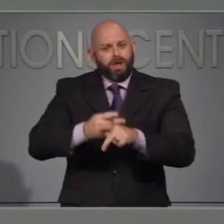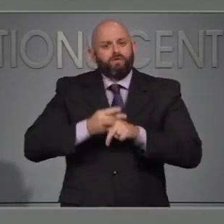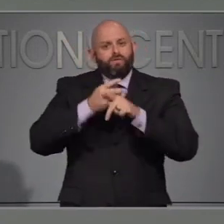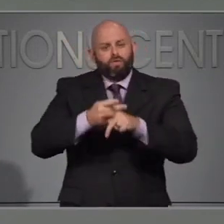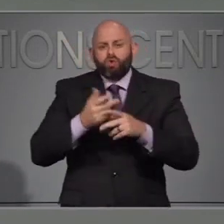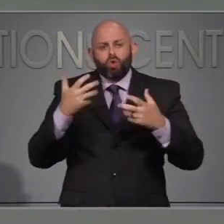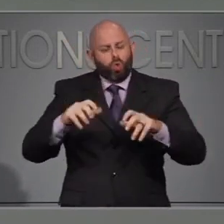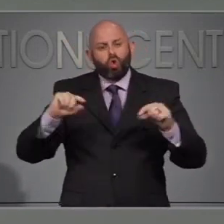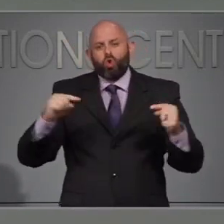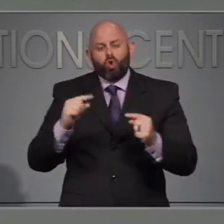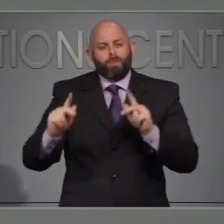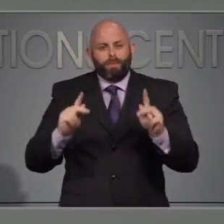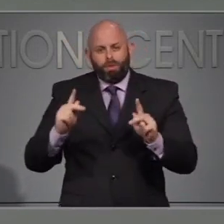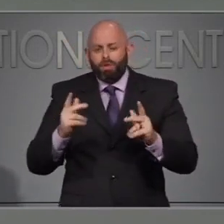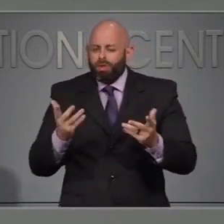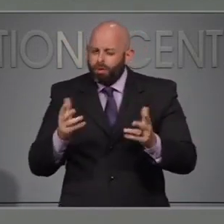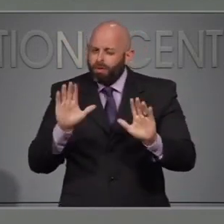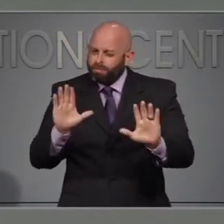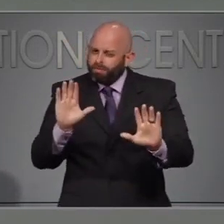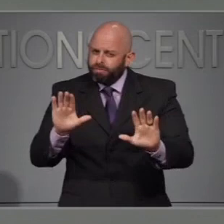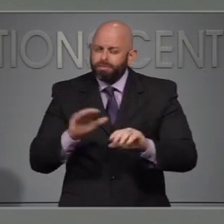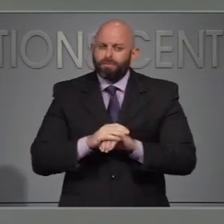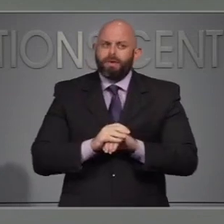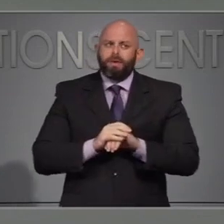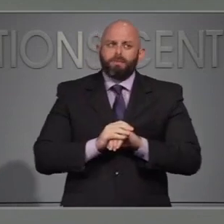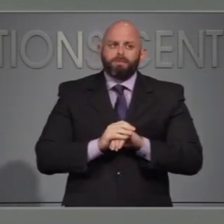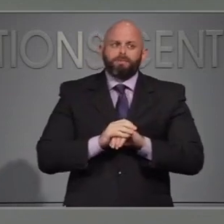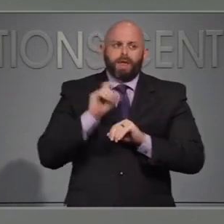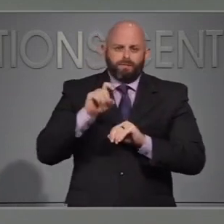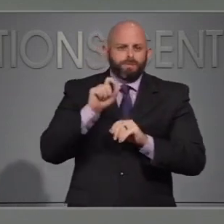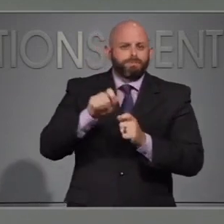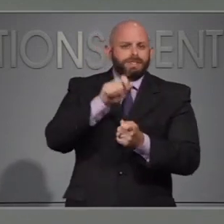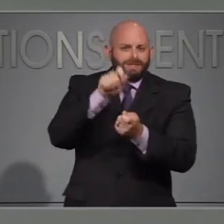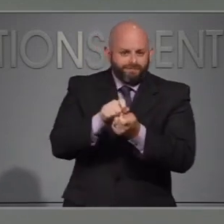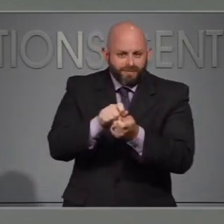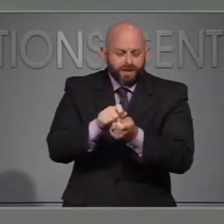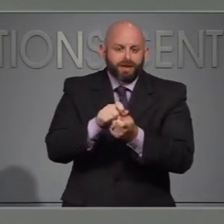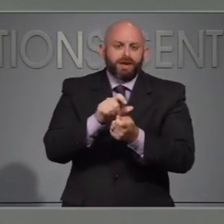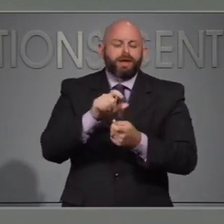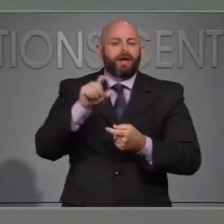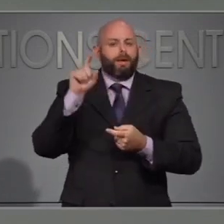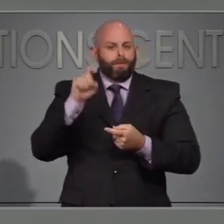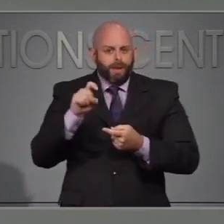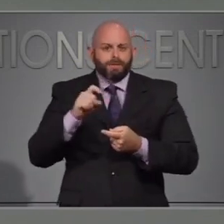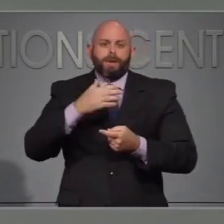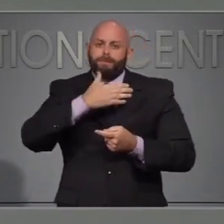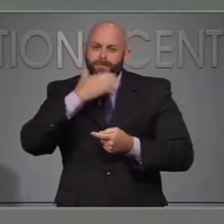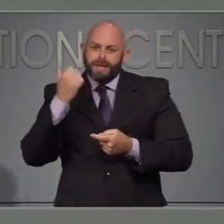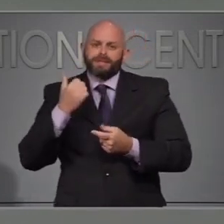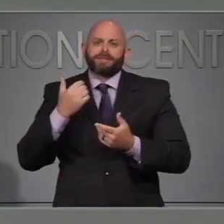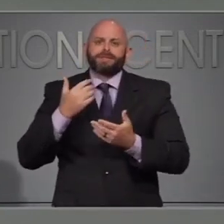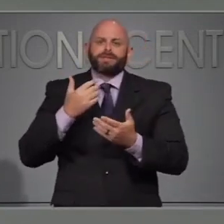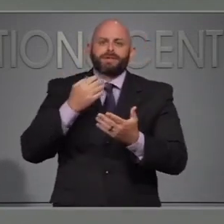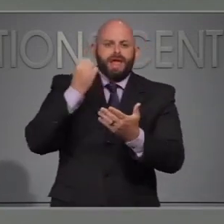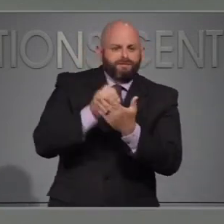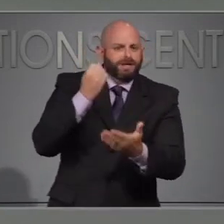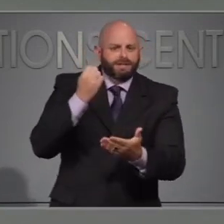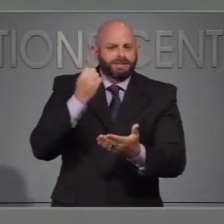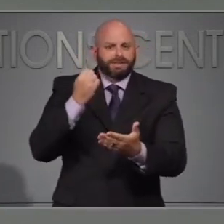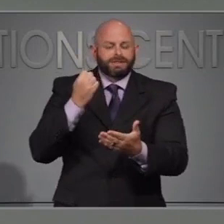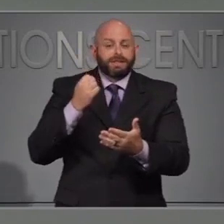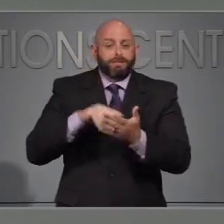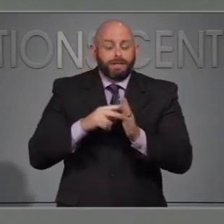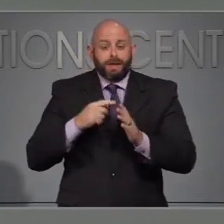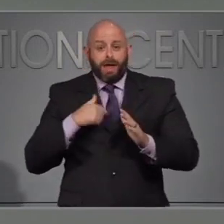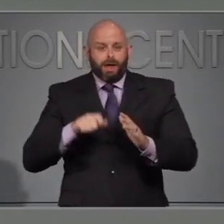what you're doing, you have to be specific, and you have to have it based on your best evidence. So you just can't snap your finger and